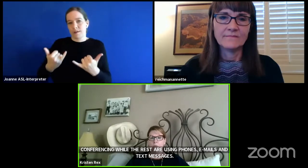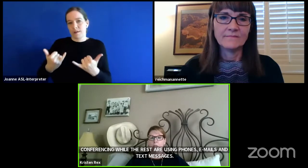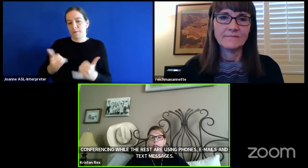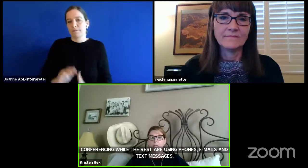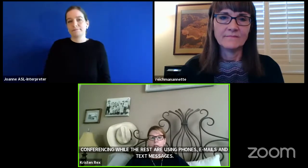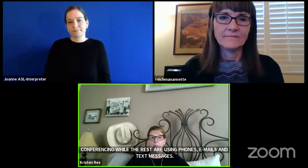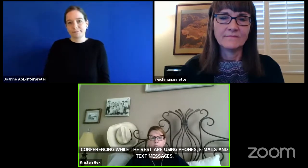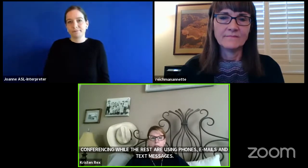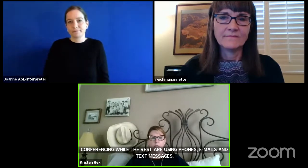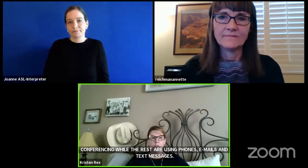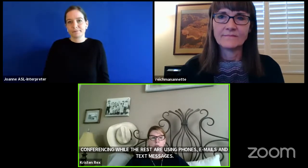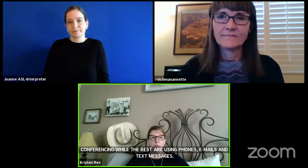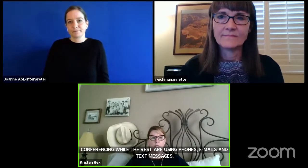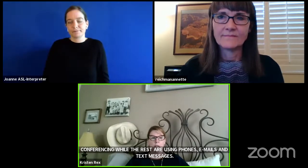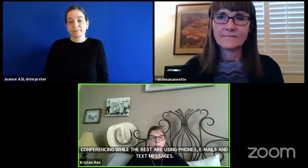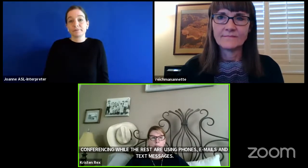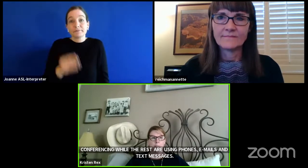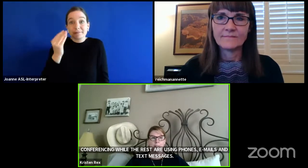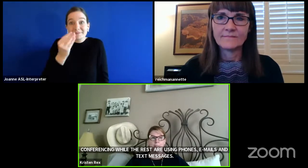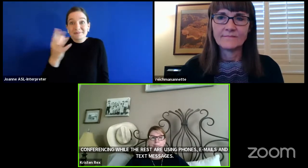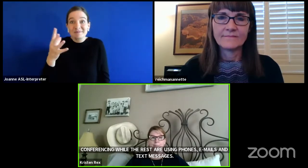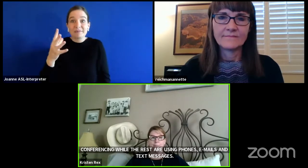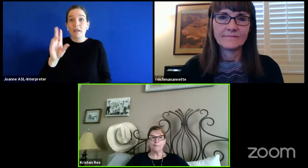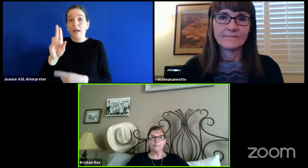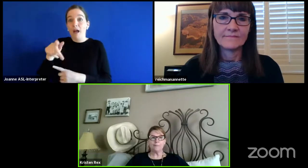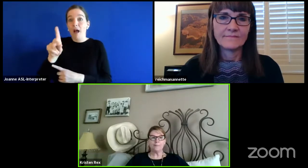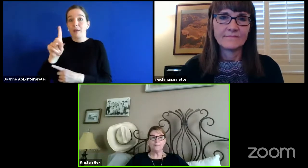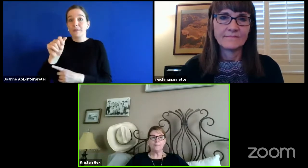And update on the Tucson campus.